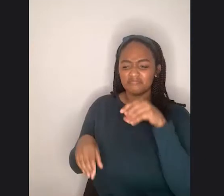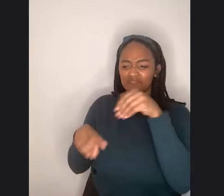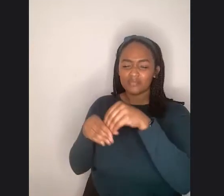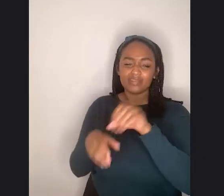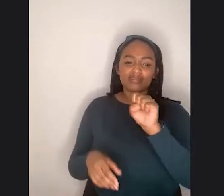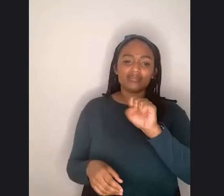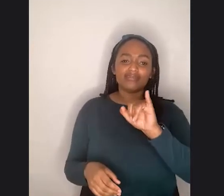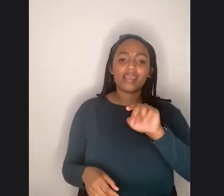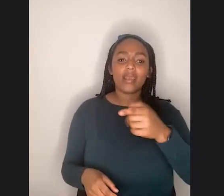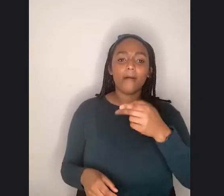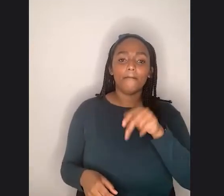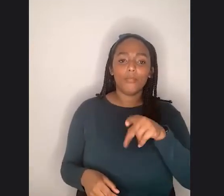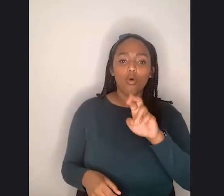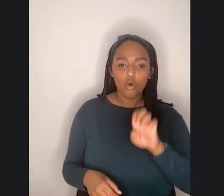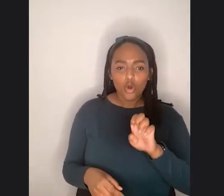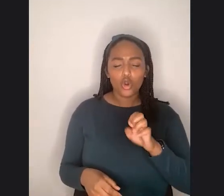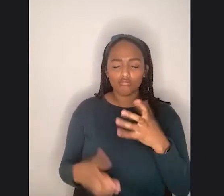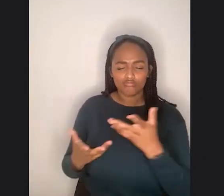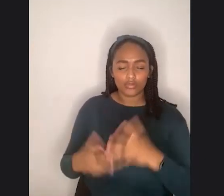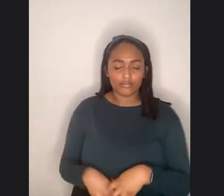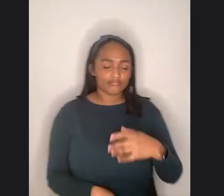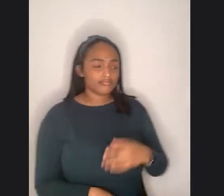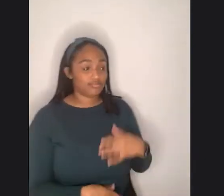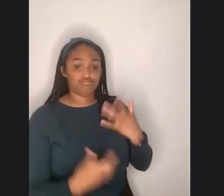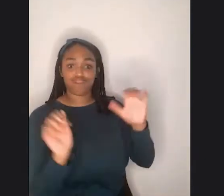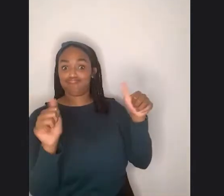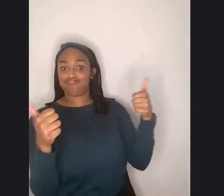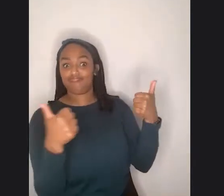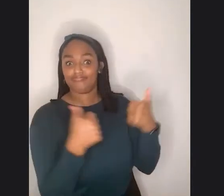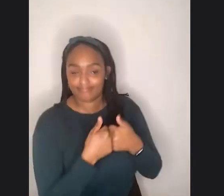Ooh, it is a challenge. I mean, um,